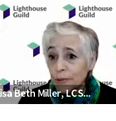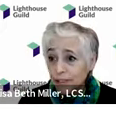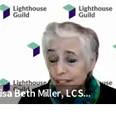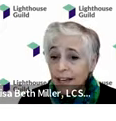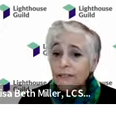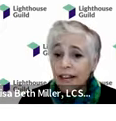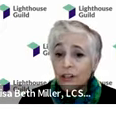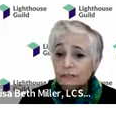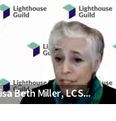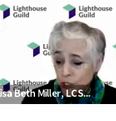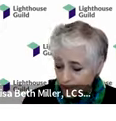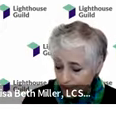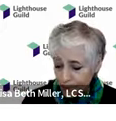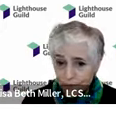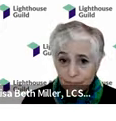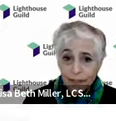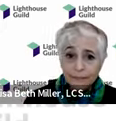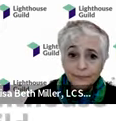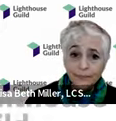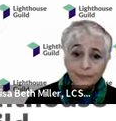mood can affect our vision